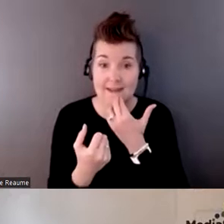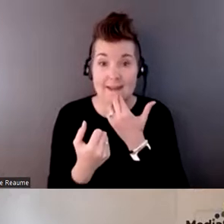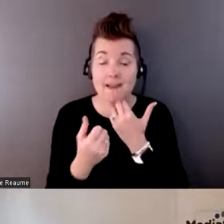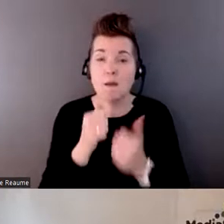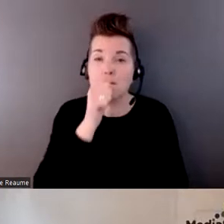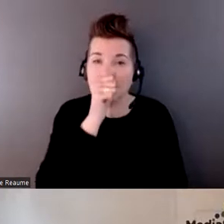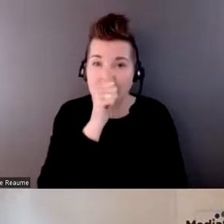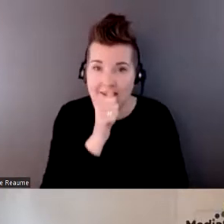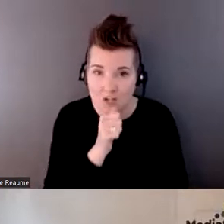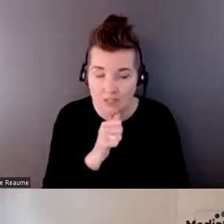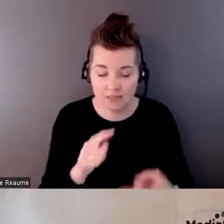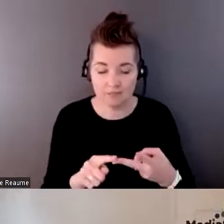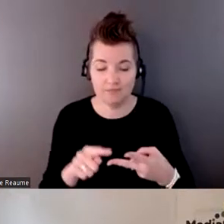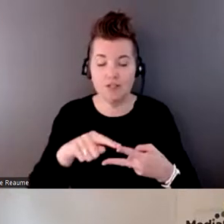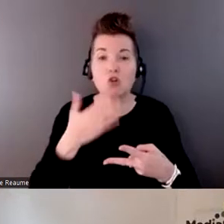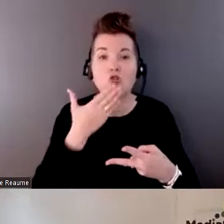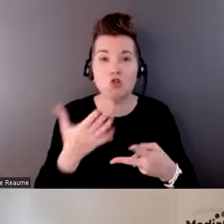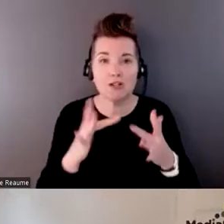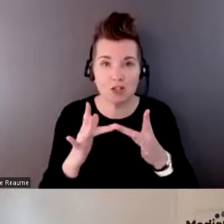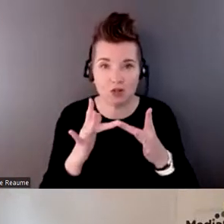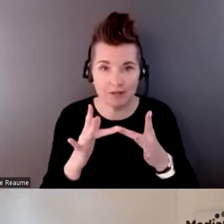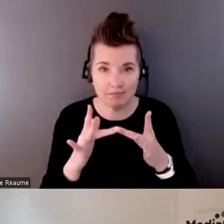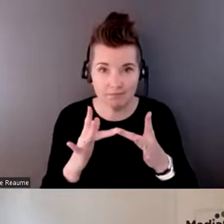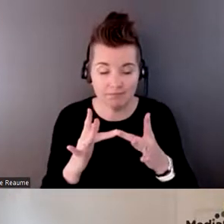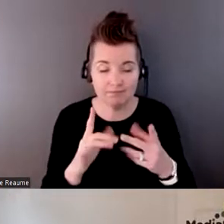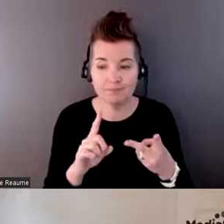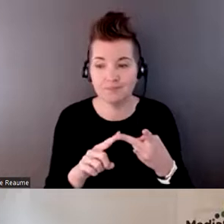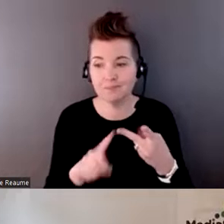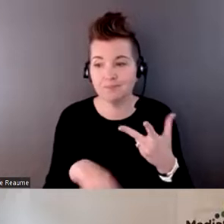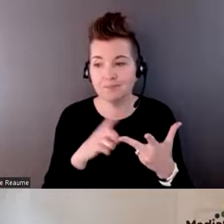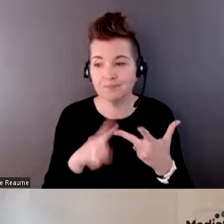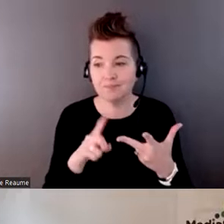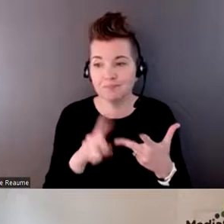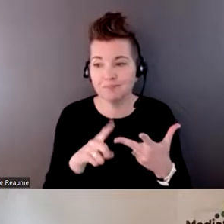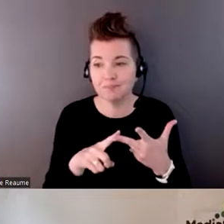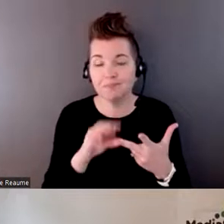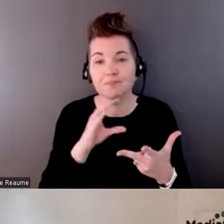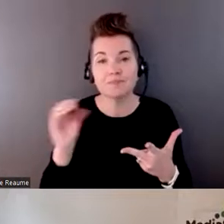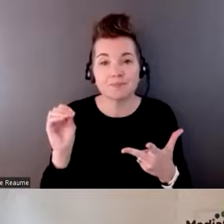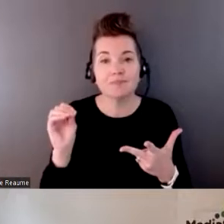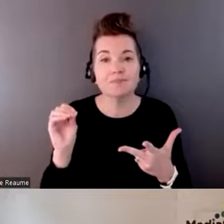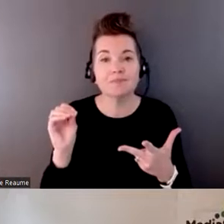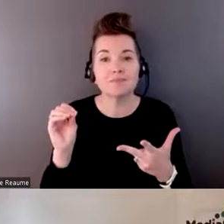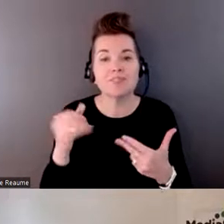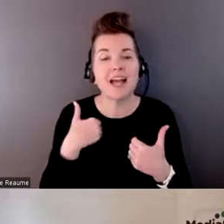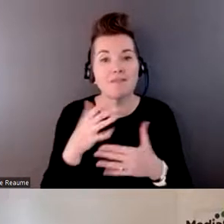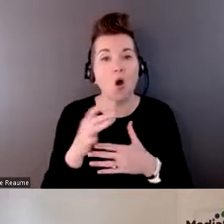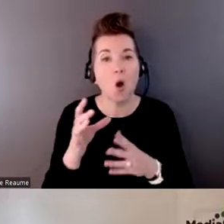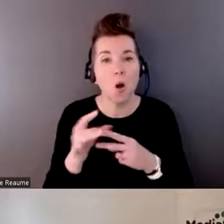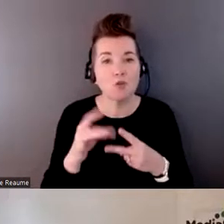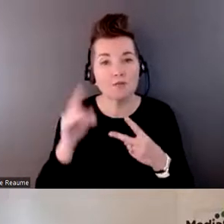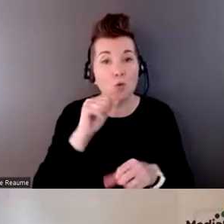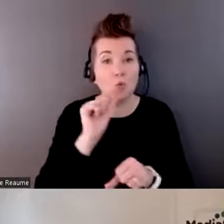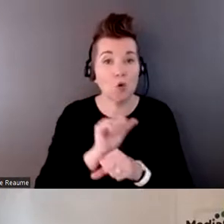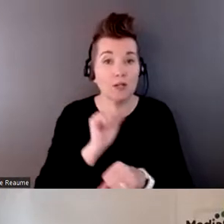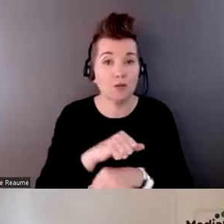good internet connection for working remotely and having the option to work remotely as well. It's really important and really focus on the individual